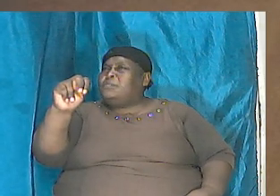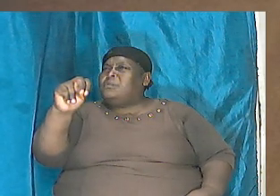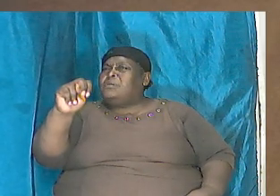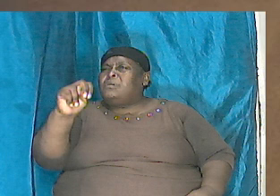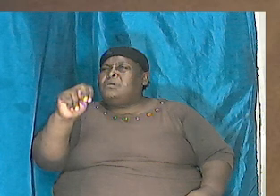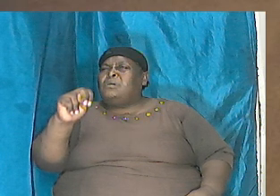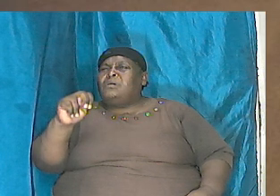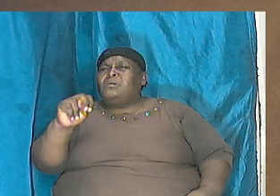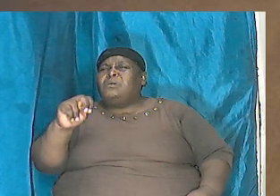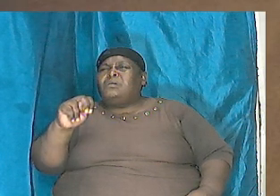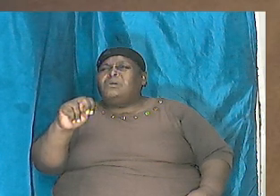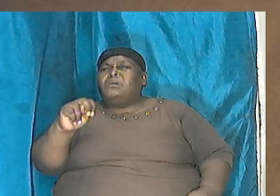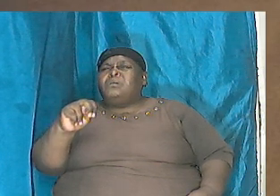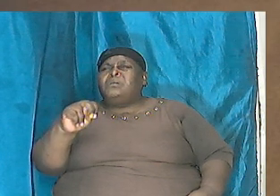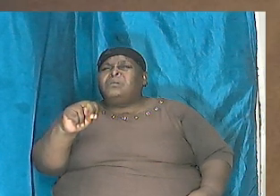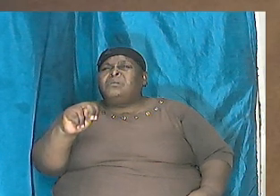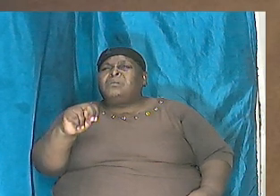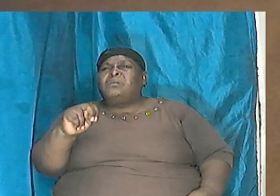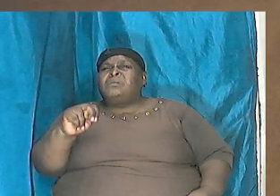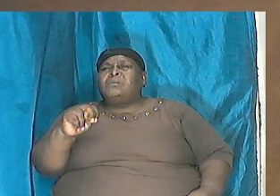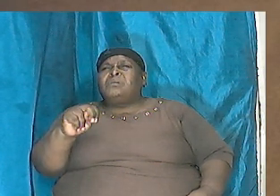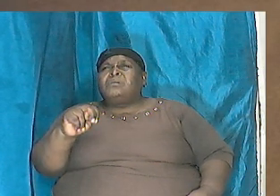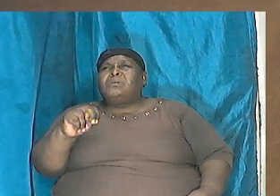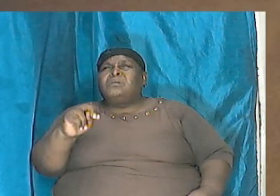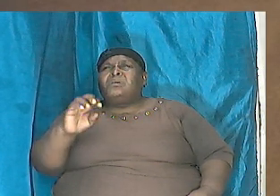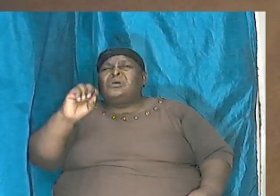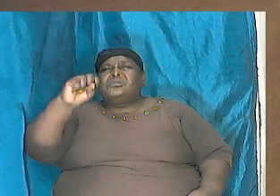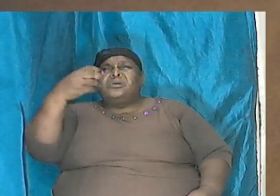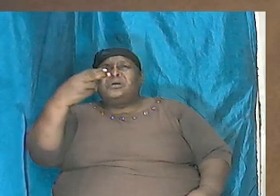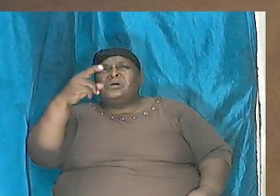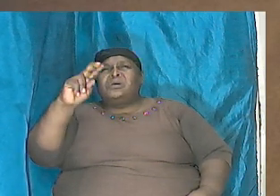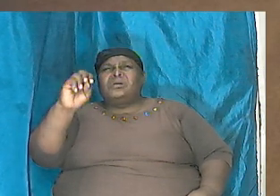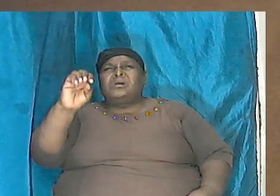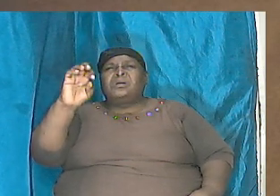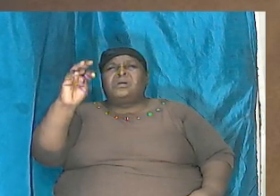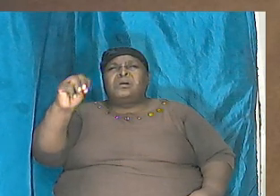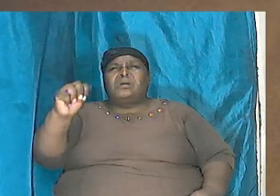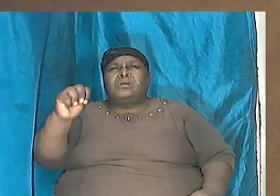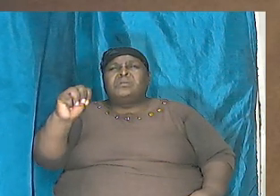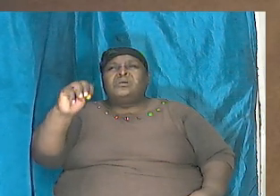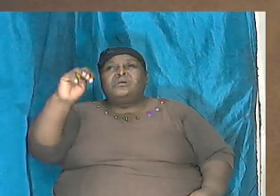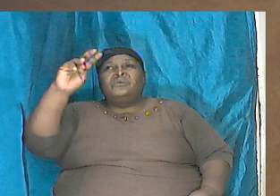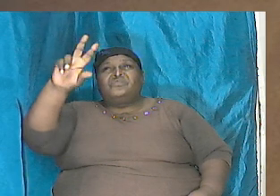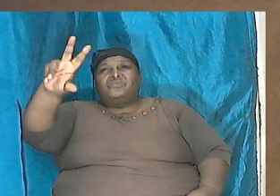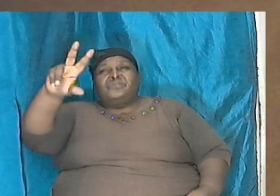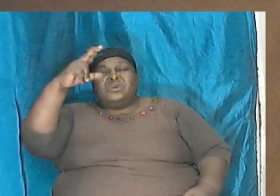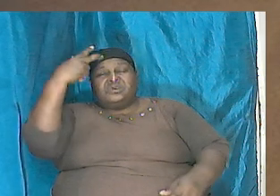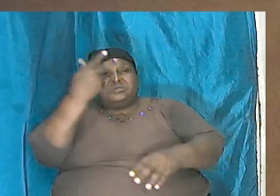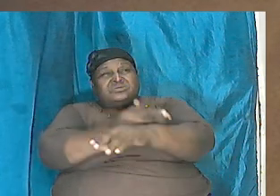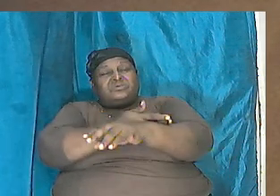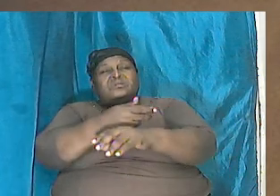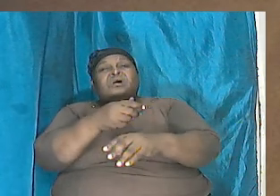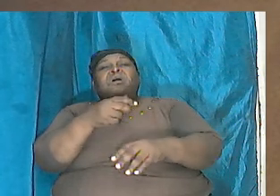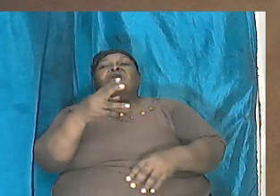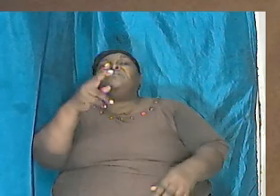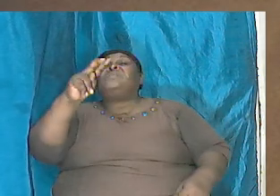Ham Japheth and Shem were the three sons of Noah